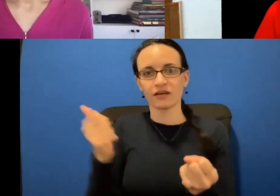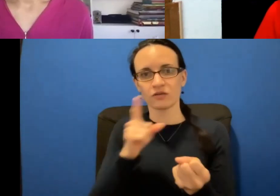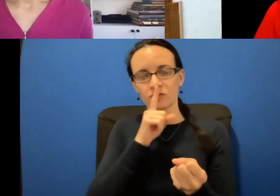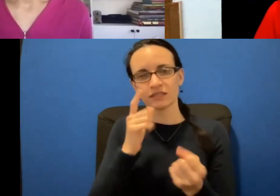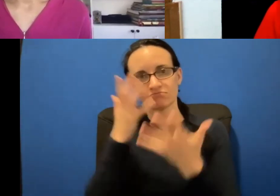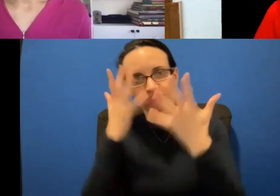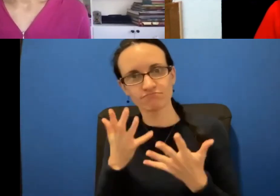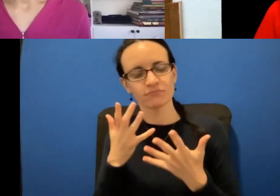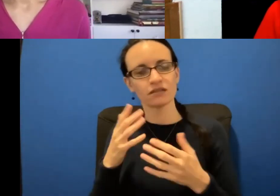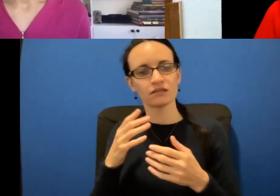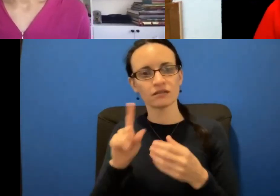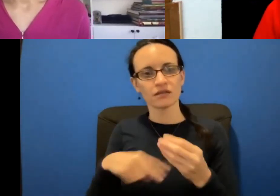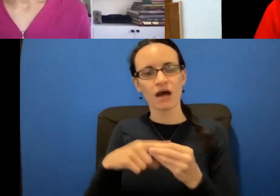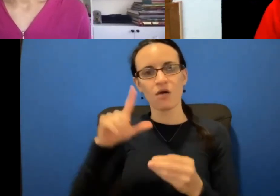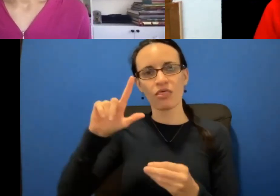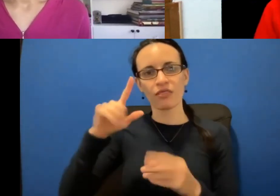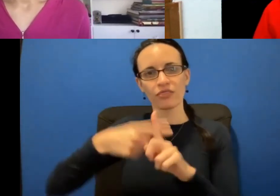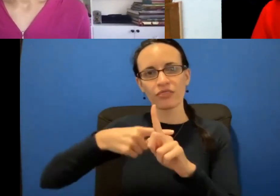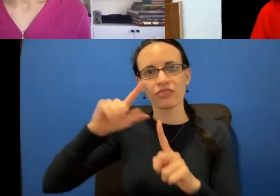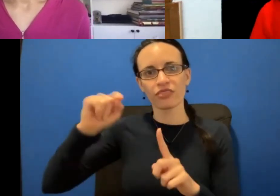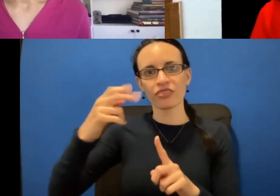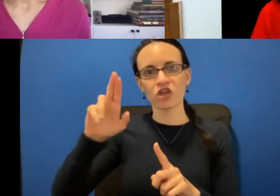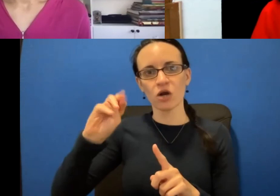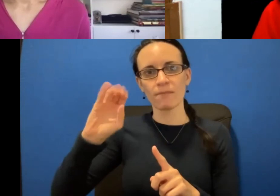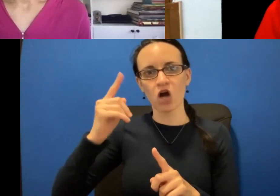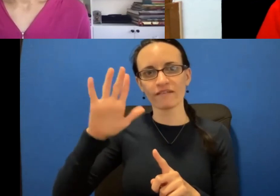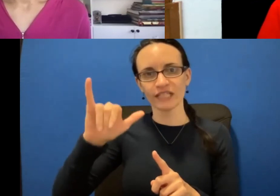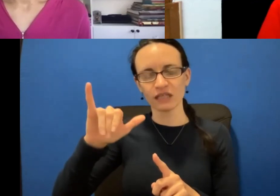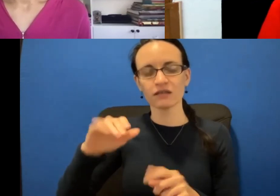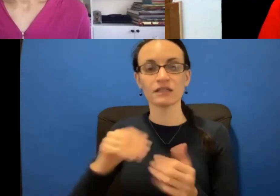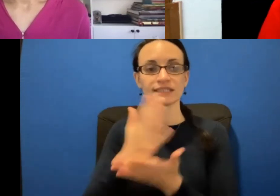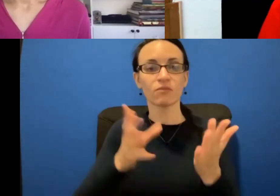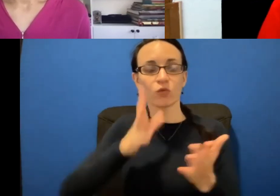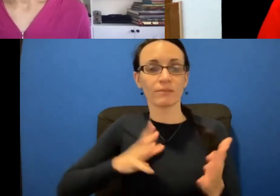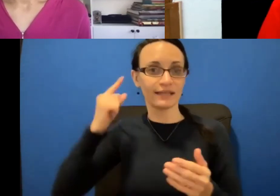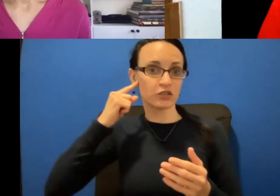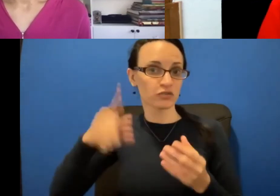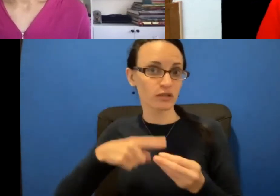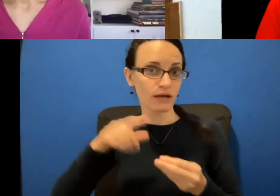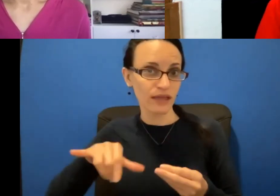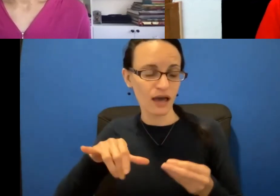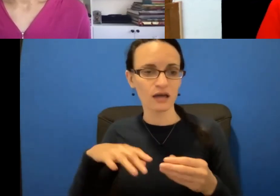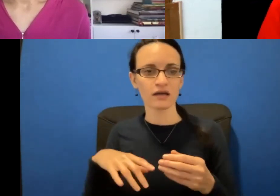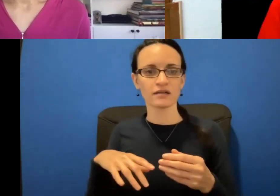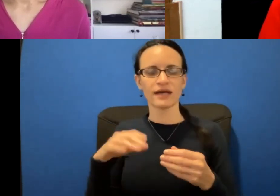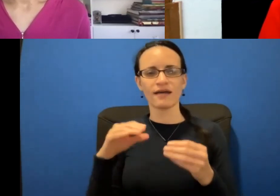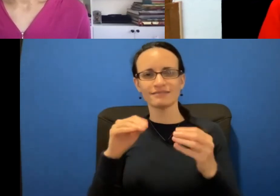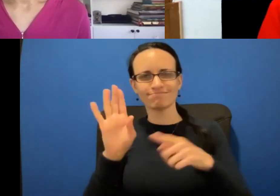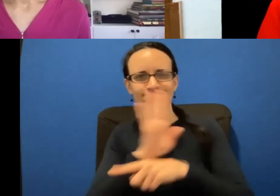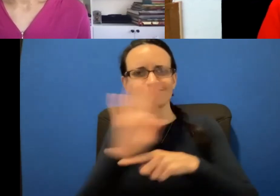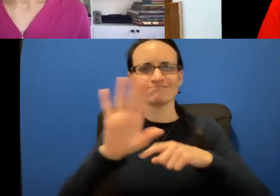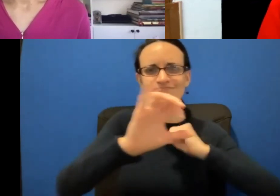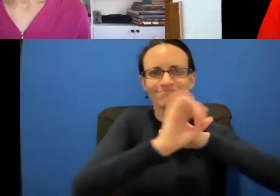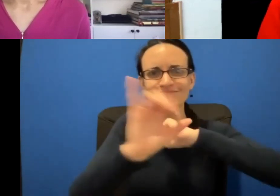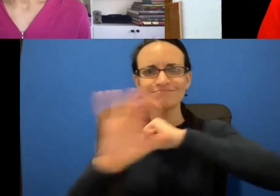about thermography is some women hear about it. It's commercialized. It's,